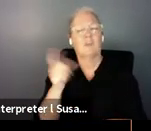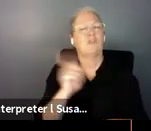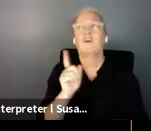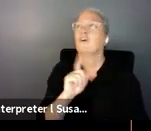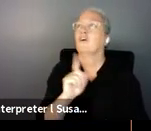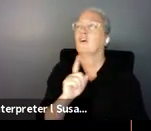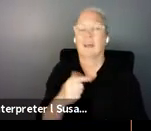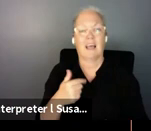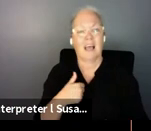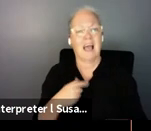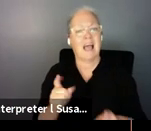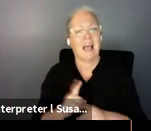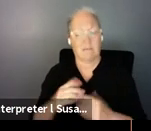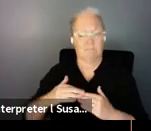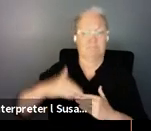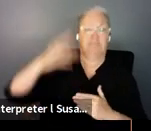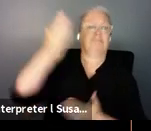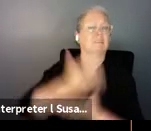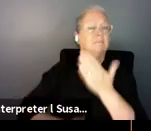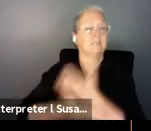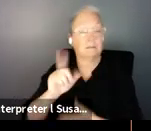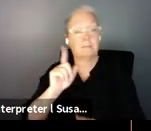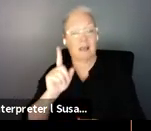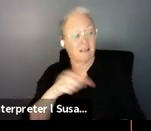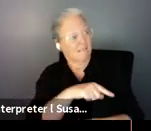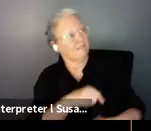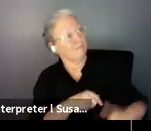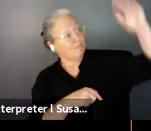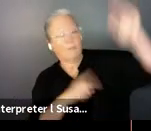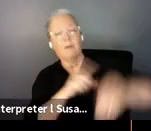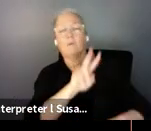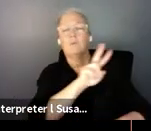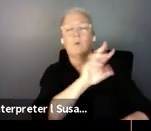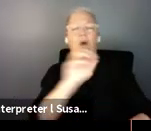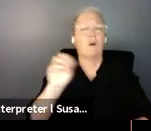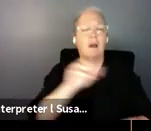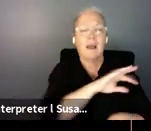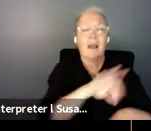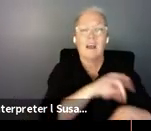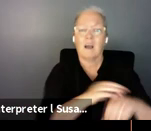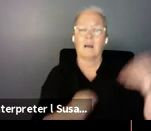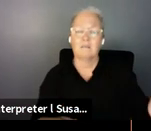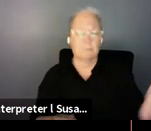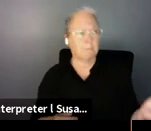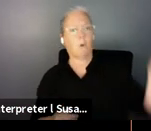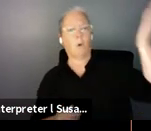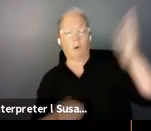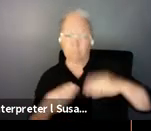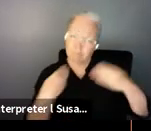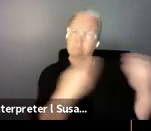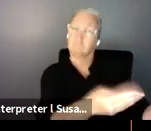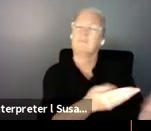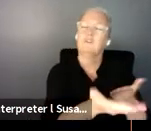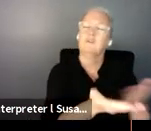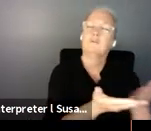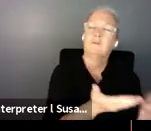person who has a more severe disability than me might get 200 hours per month we want to have also we want to